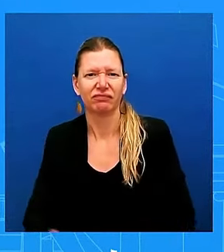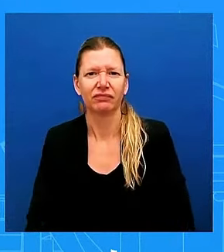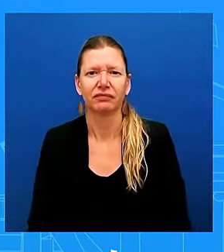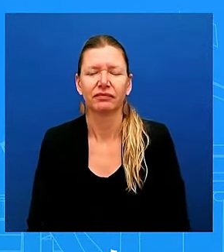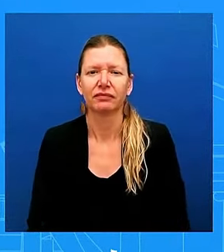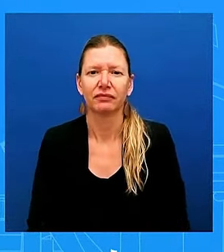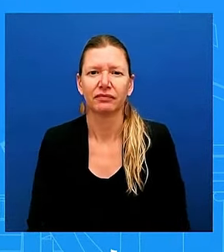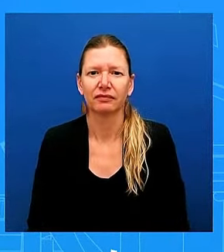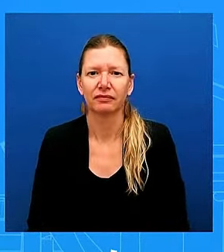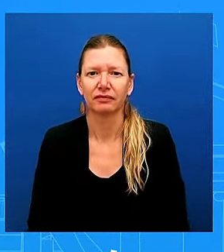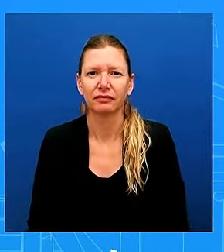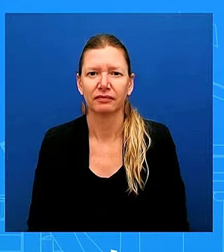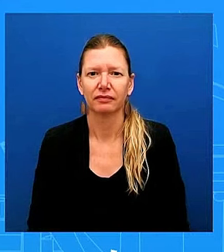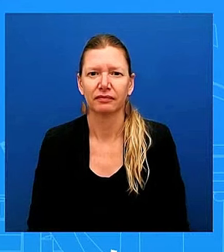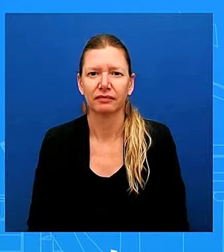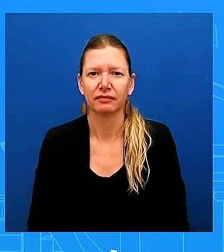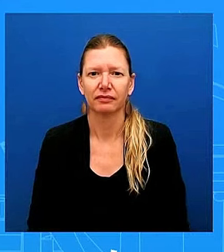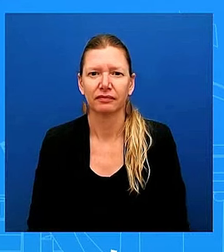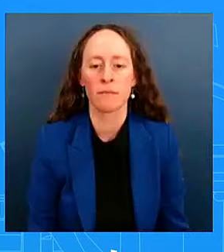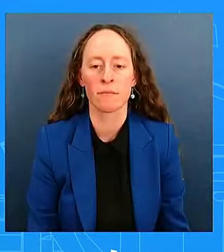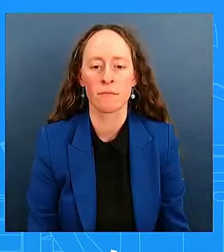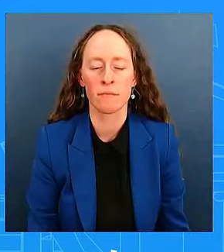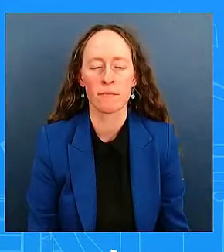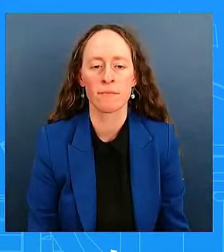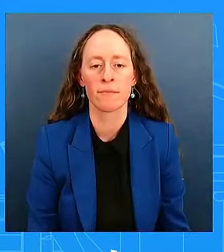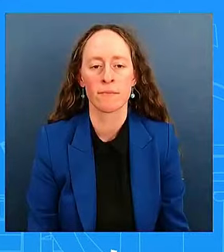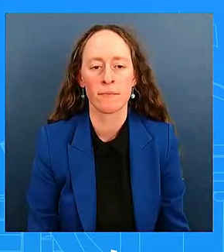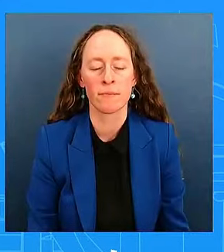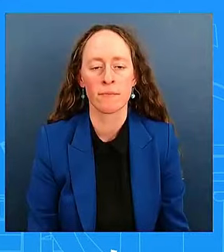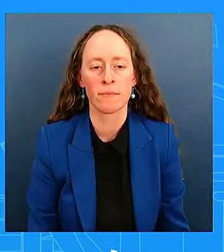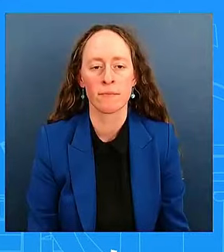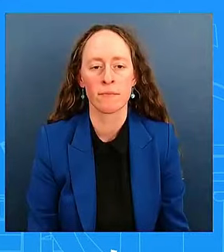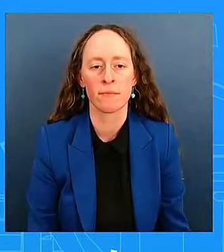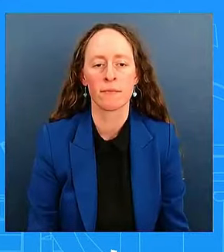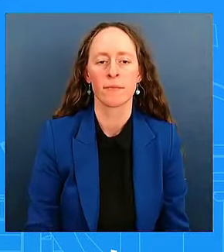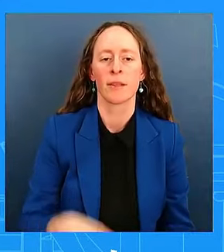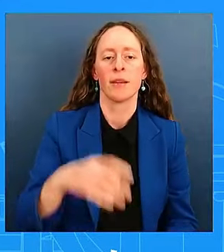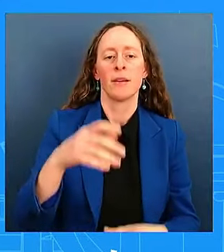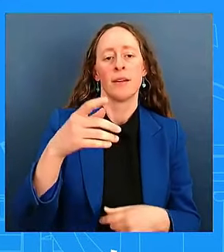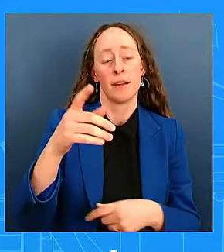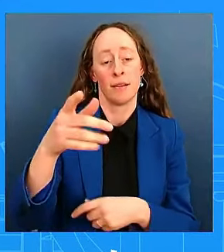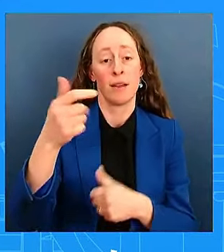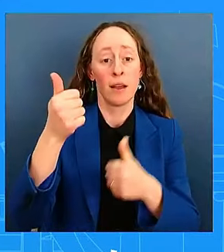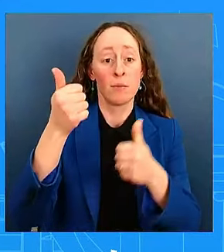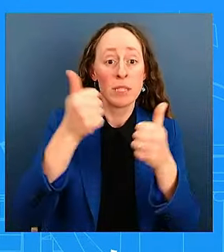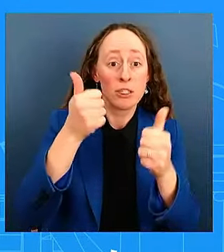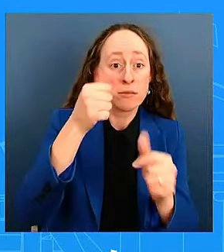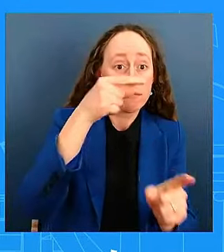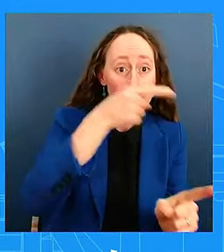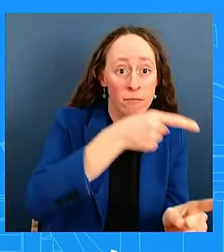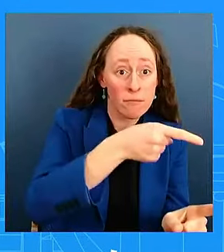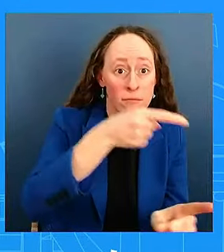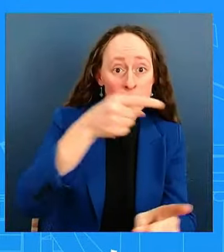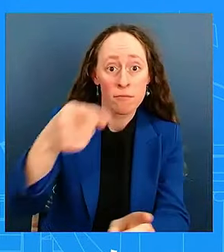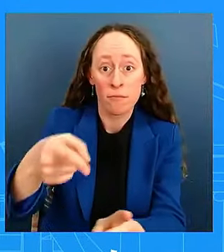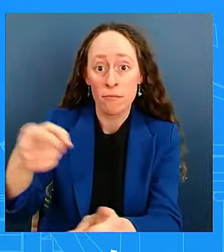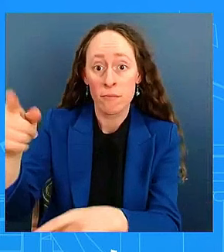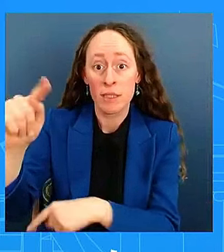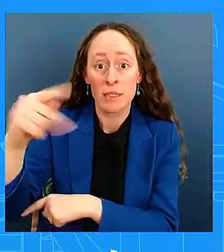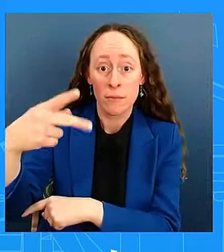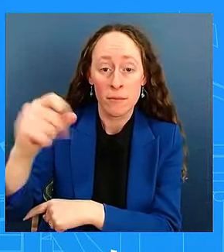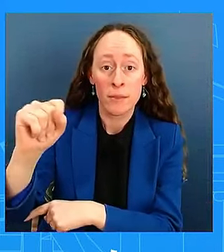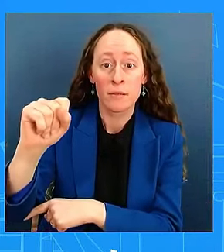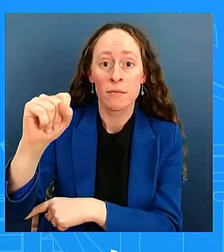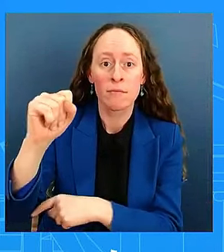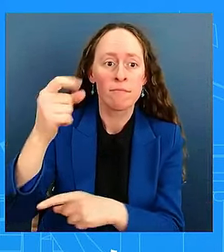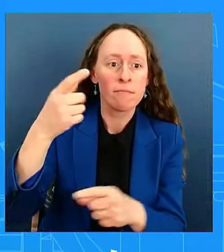I, we, I can't predetermined, uh, what, uh, TPS status is going to be. It's not something that I can do from here. Obviously, as you know, that is a